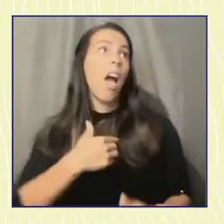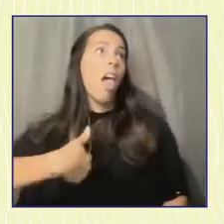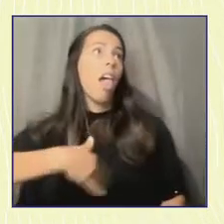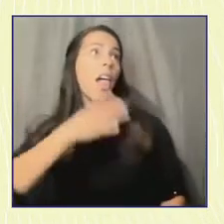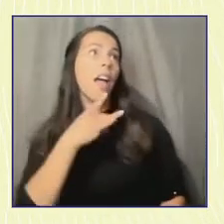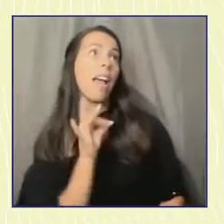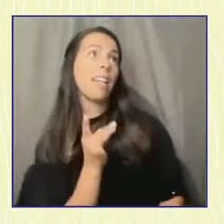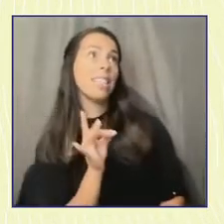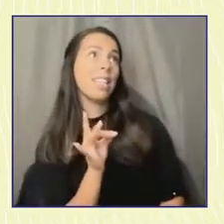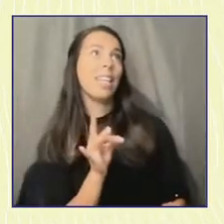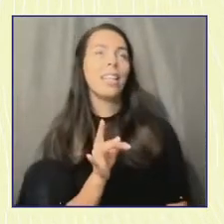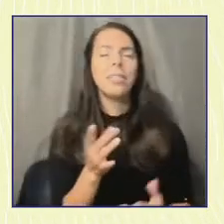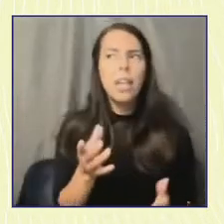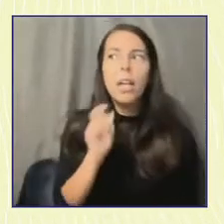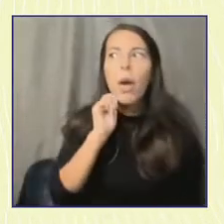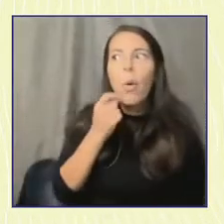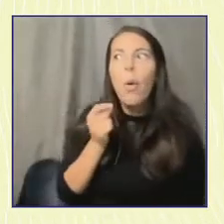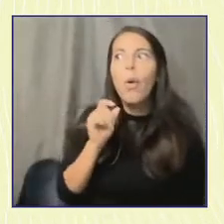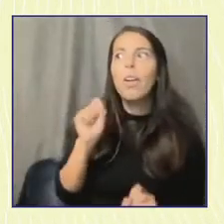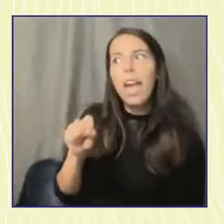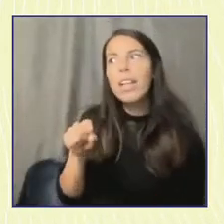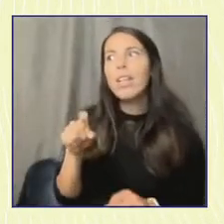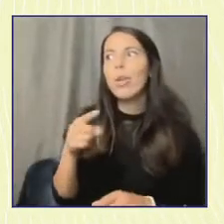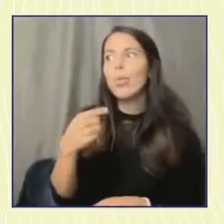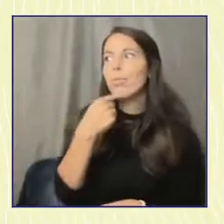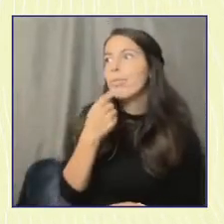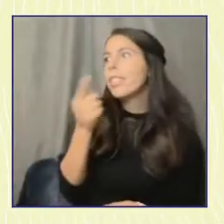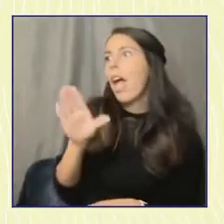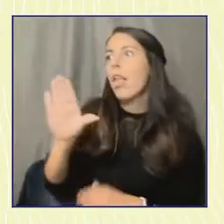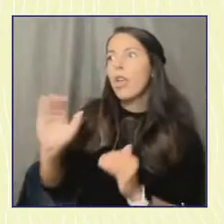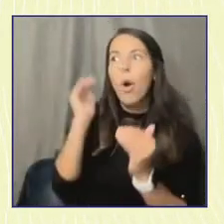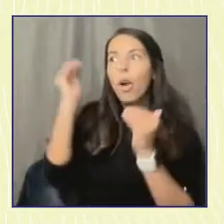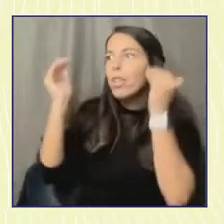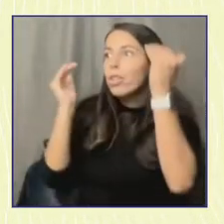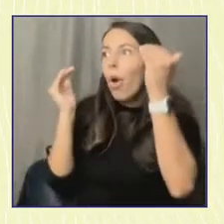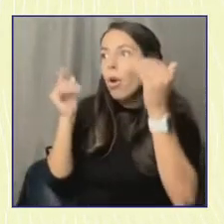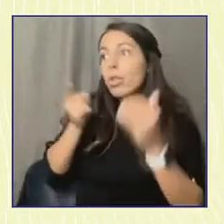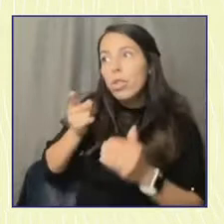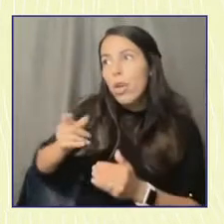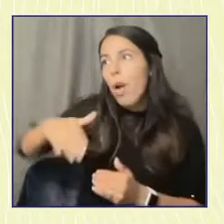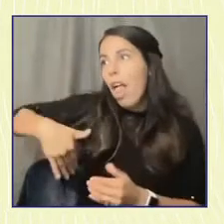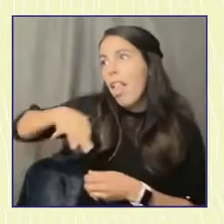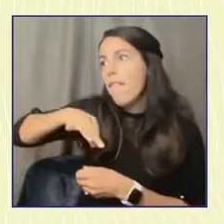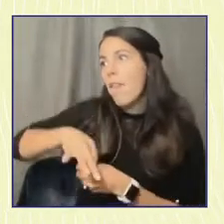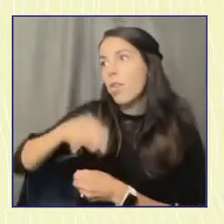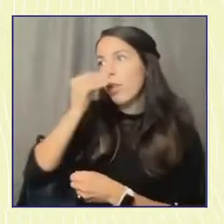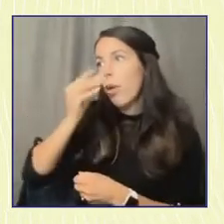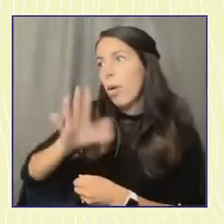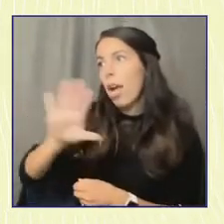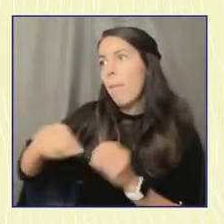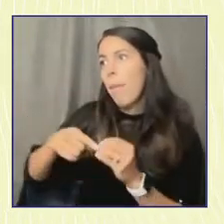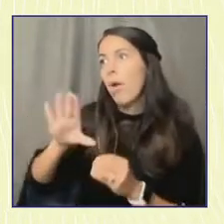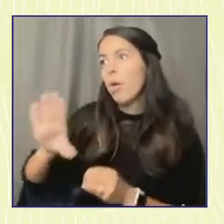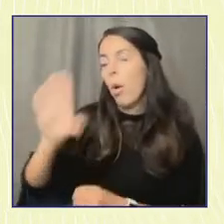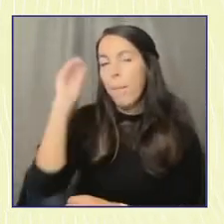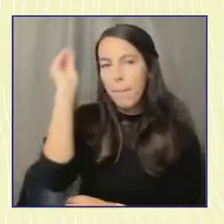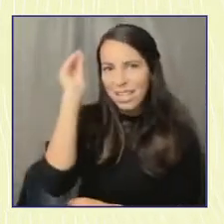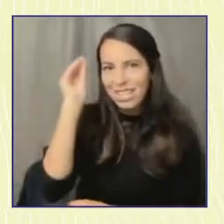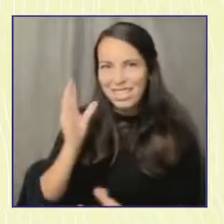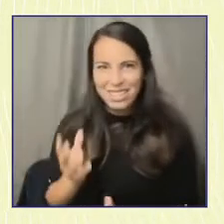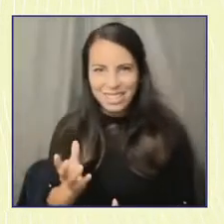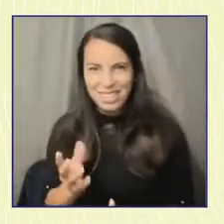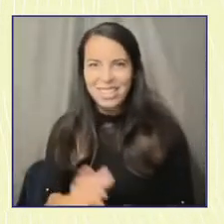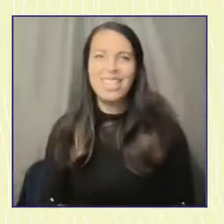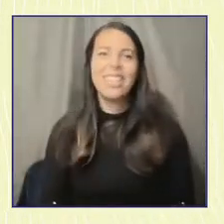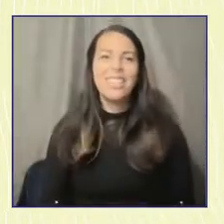can you like talk to your grownups like you don't vote? So we don't really care what you have to say. And so I know this is kind of at